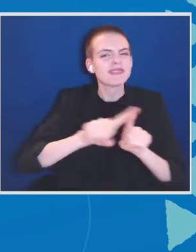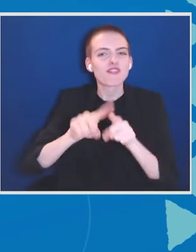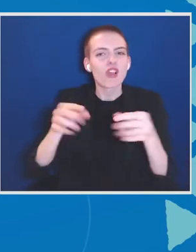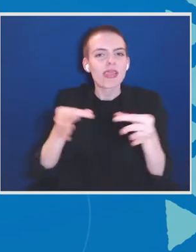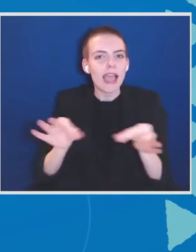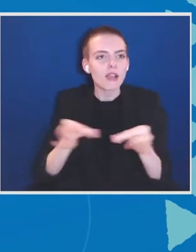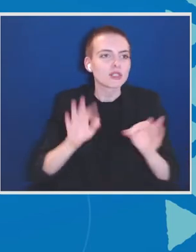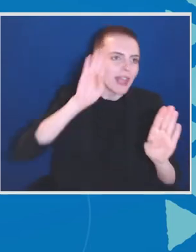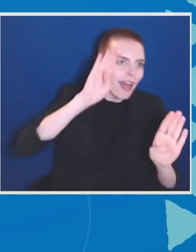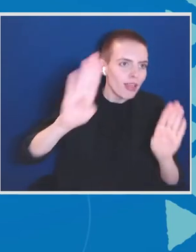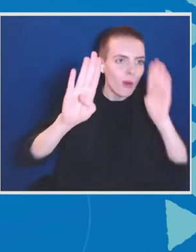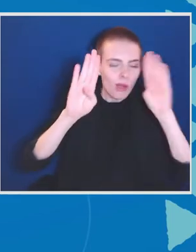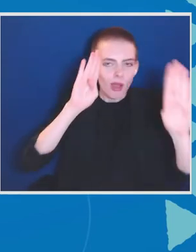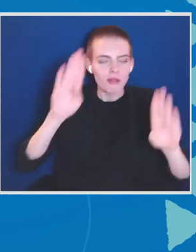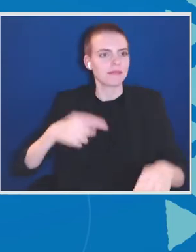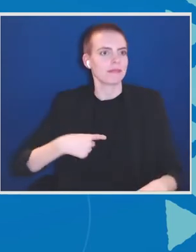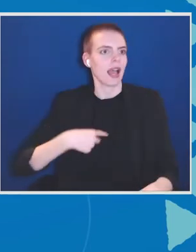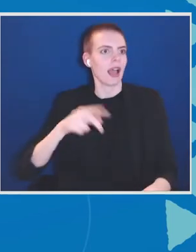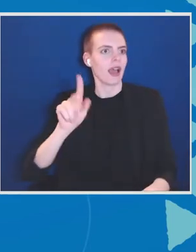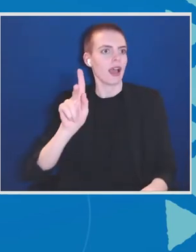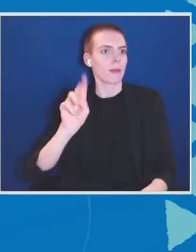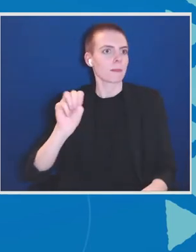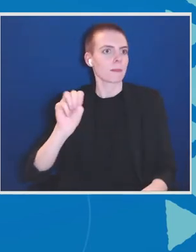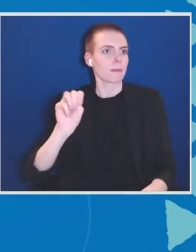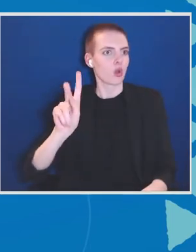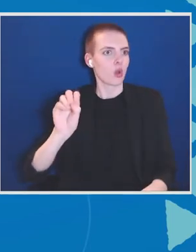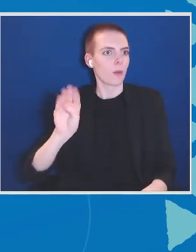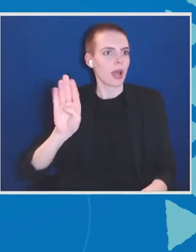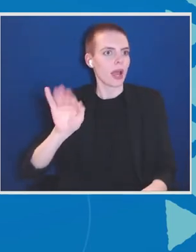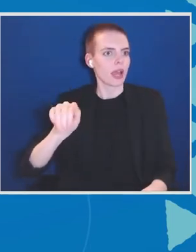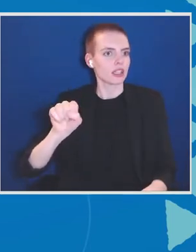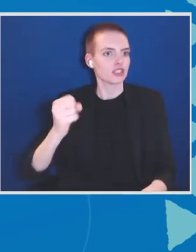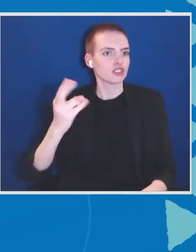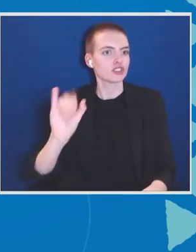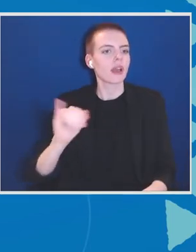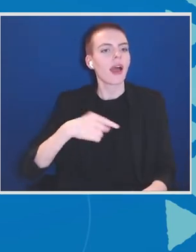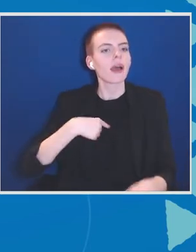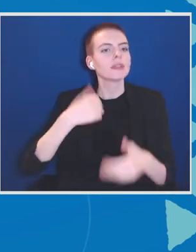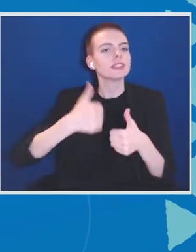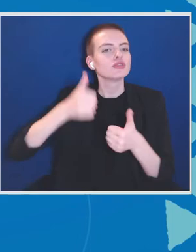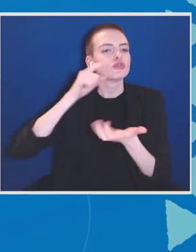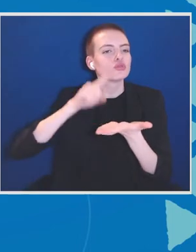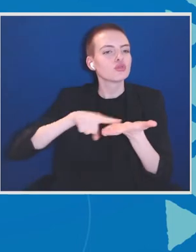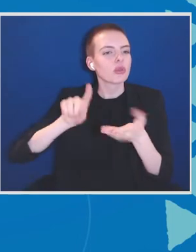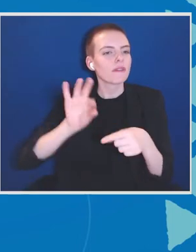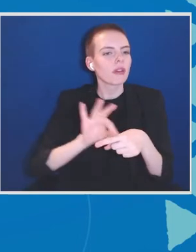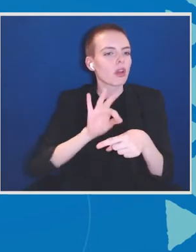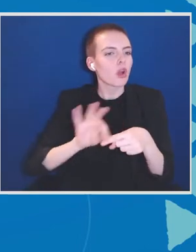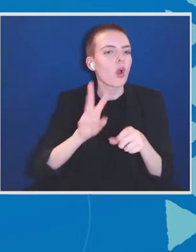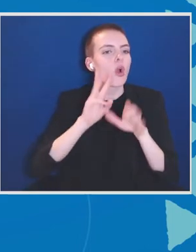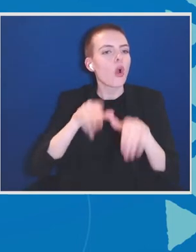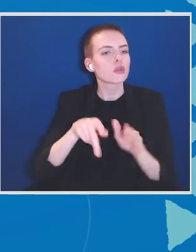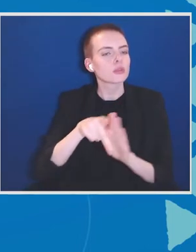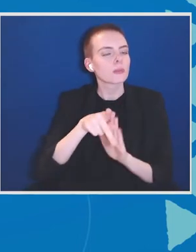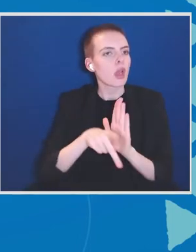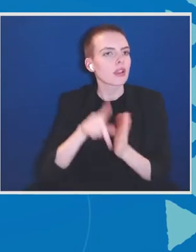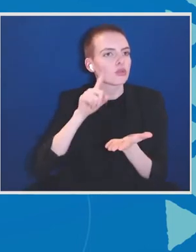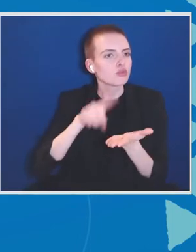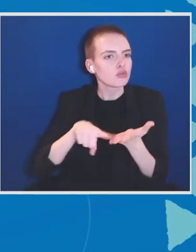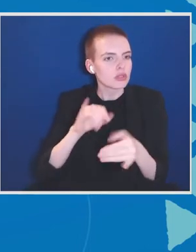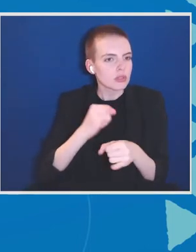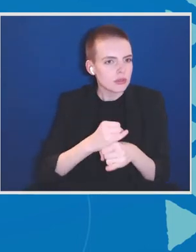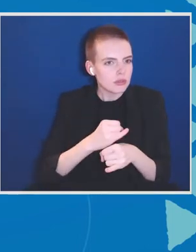Kobayashi, a senior research fellow of the Ocean Policy Research Institute of the Sasakawa Peace Foundation. The Nippon